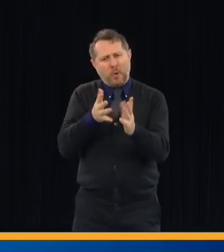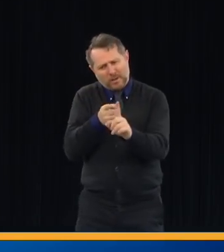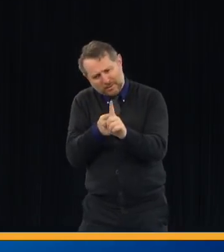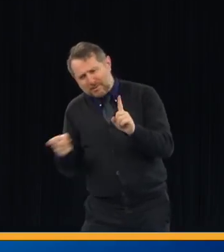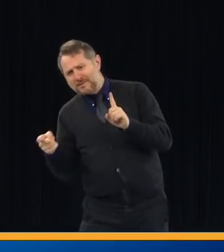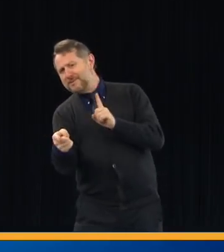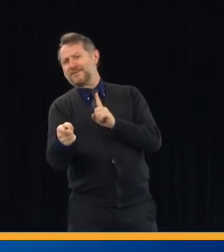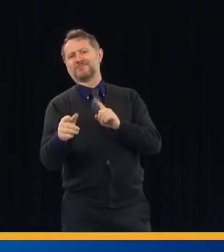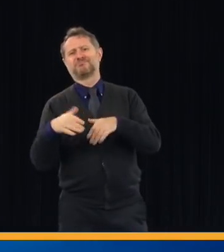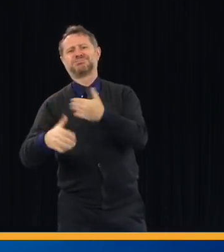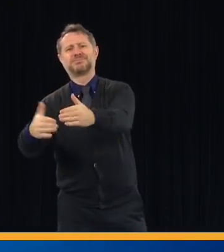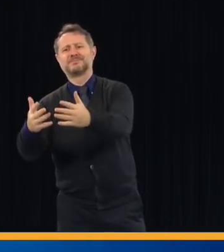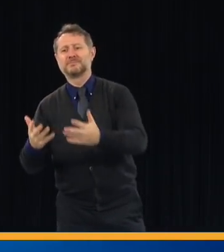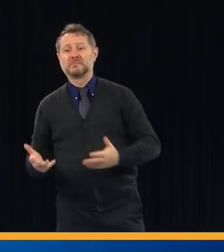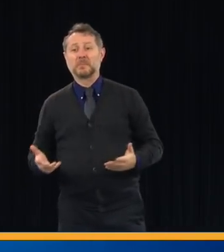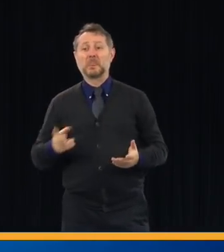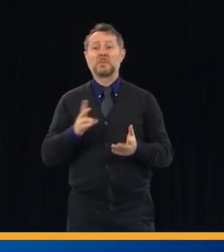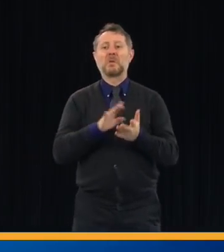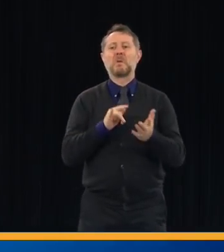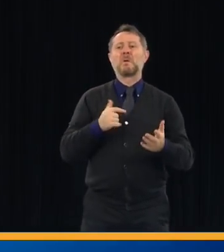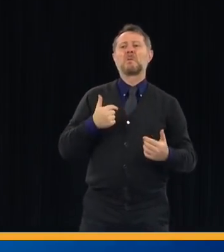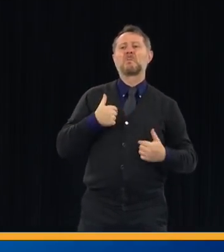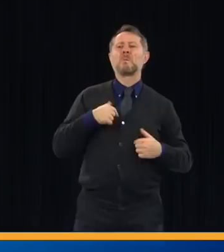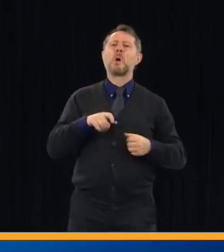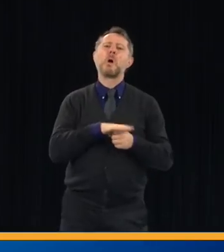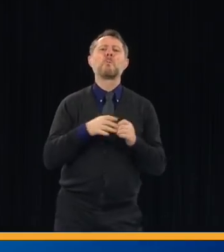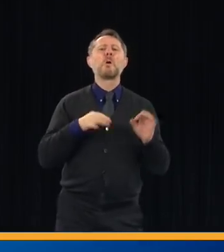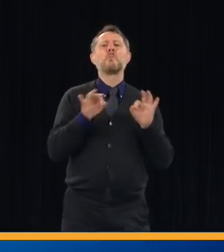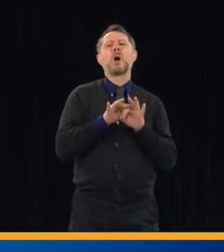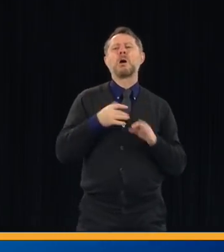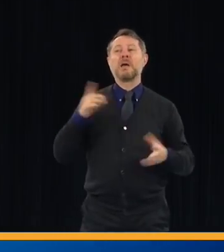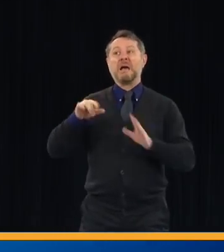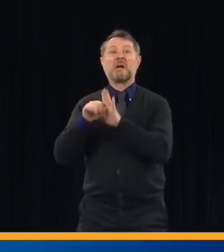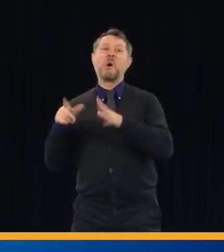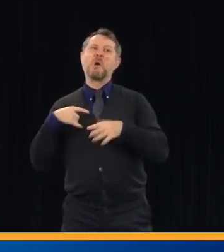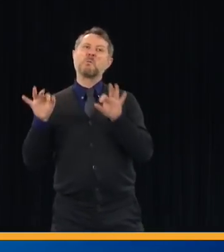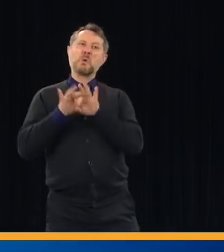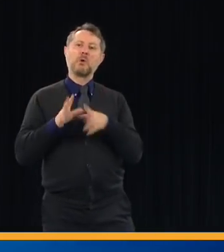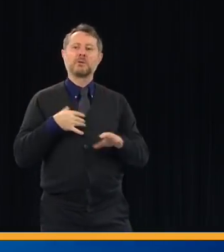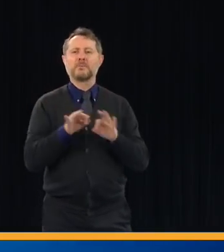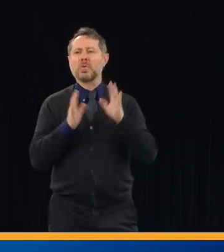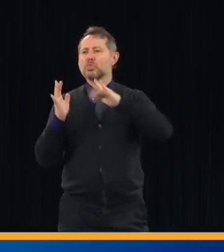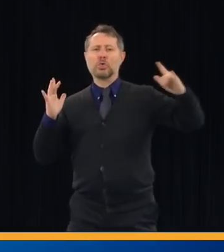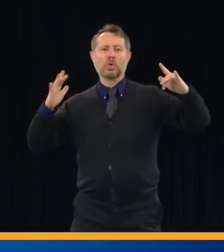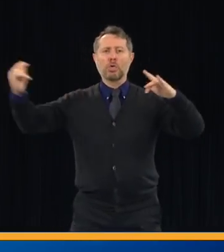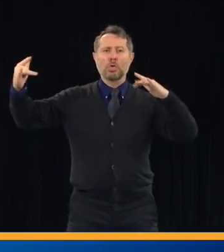opportunity for pork barrel, right? You look at where the money actually went.